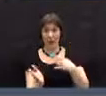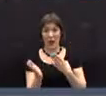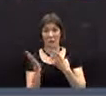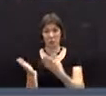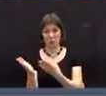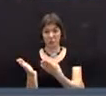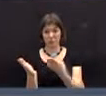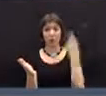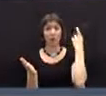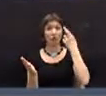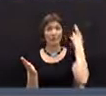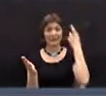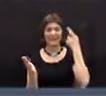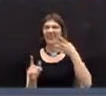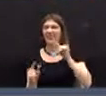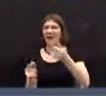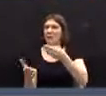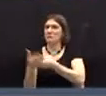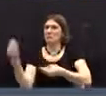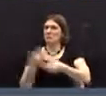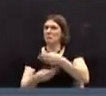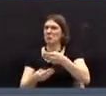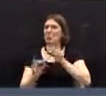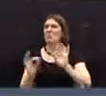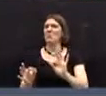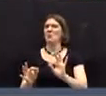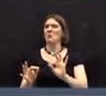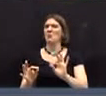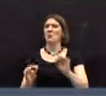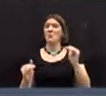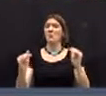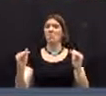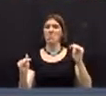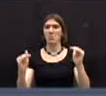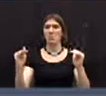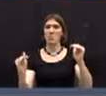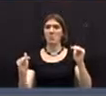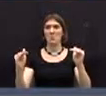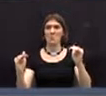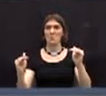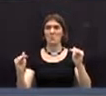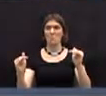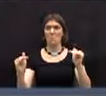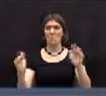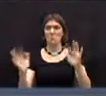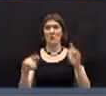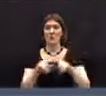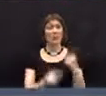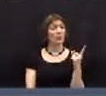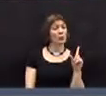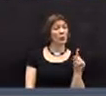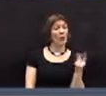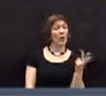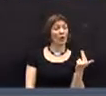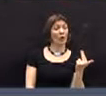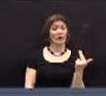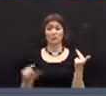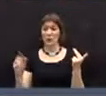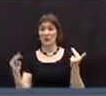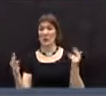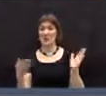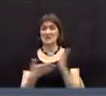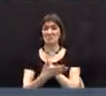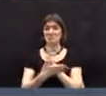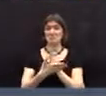This figure would be right in the middle between the levels of the budgets of 2013 and 2014.